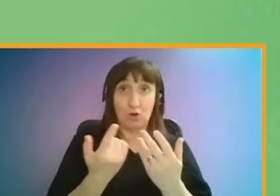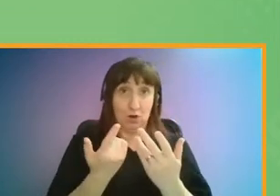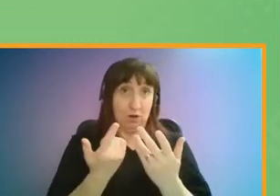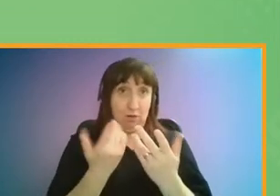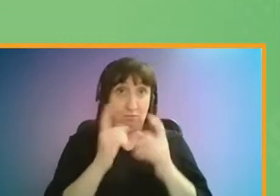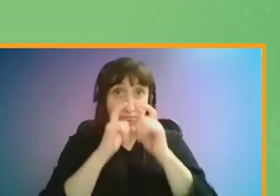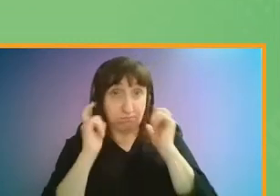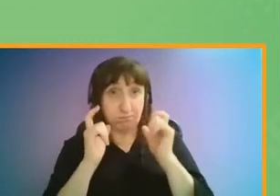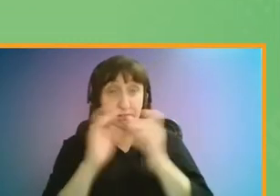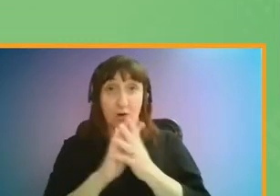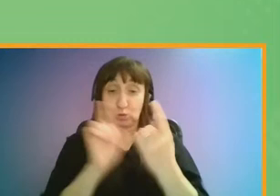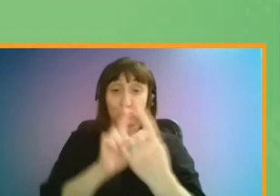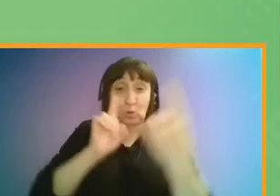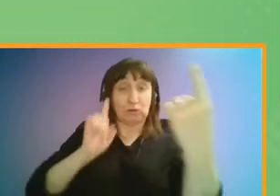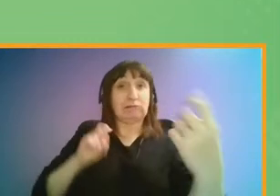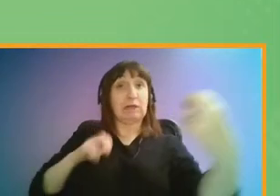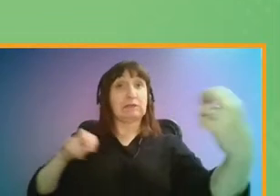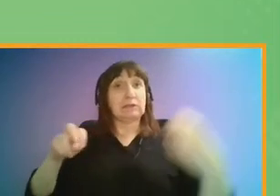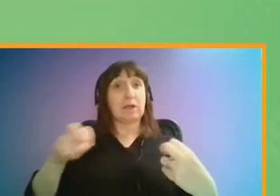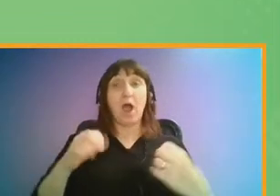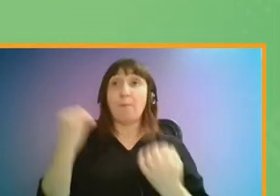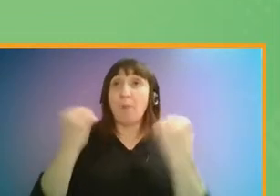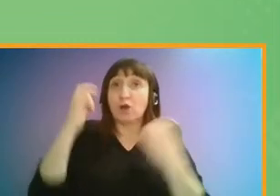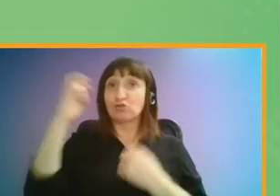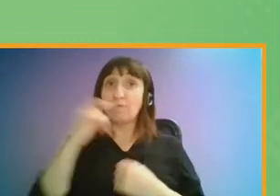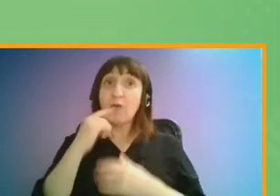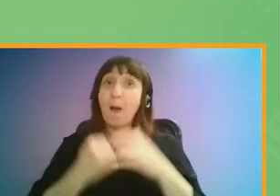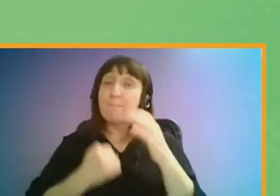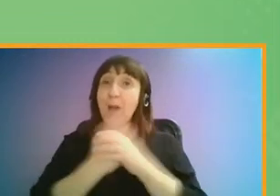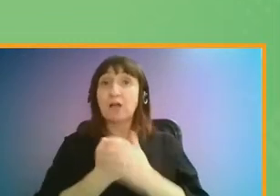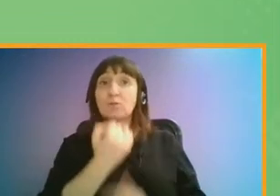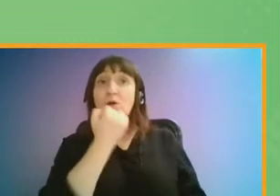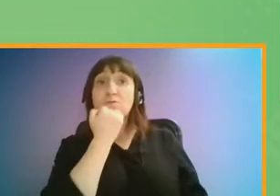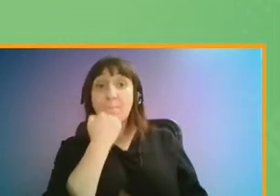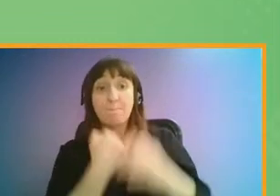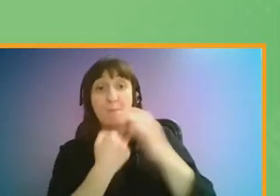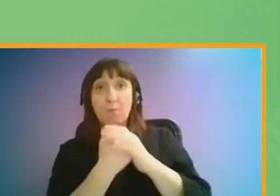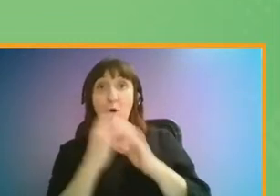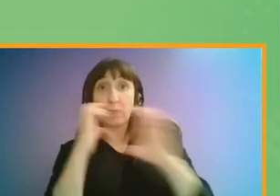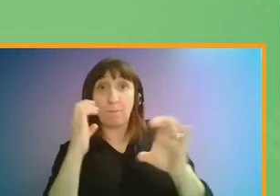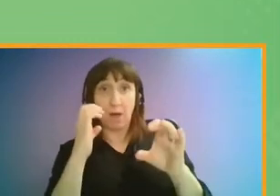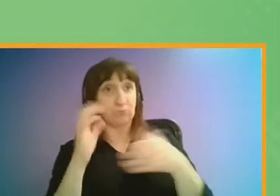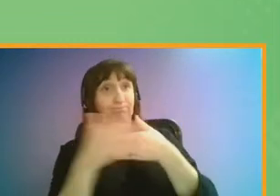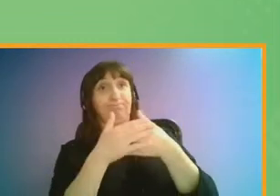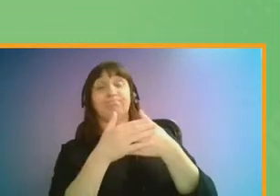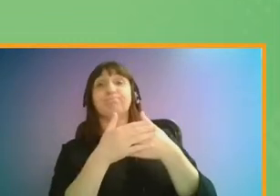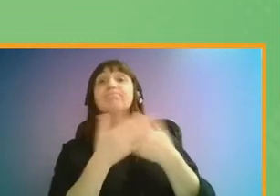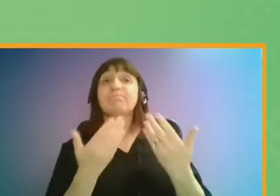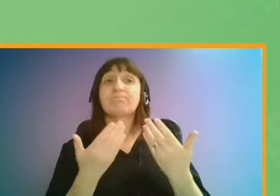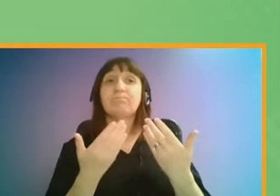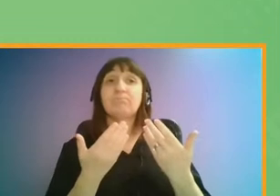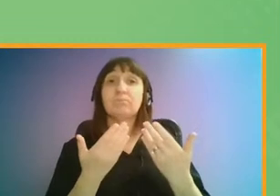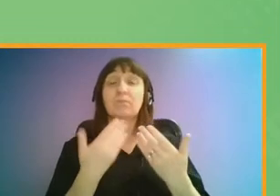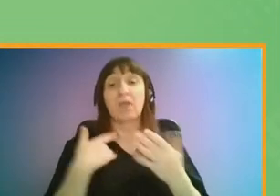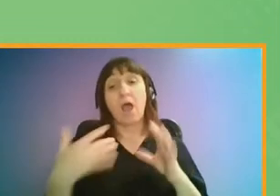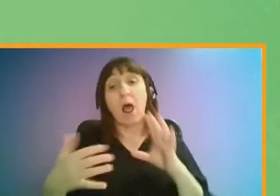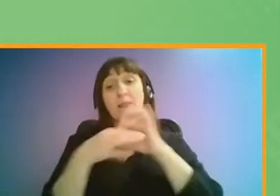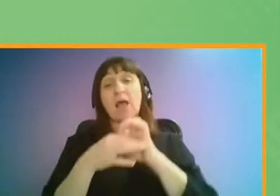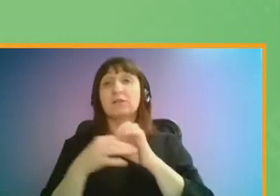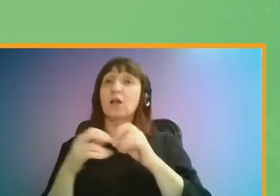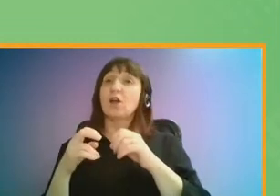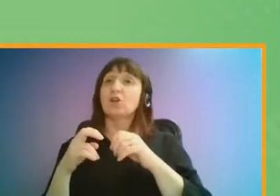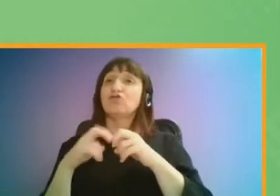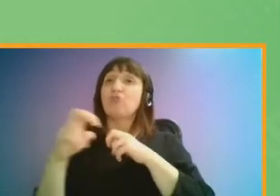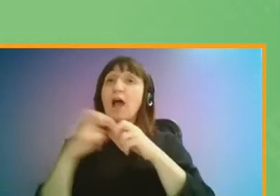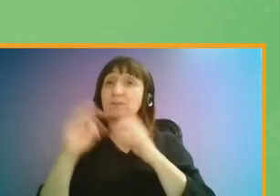maintaining social distancing and bus drivers enforcing the maximum passenger number limit on their bus. Our sister organisation Transport Focus